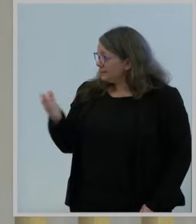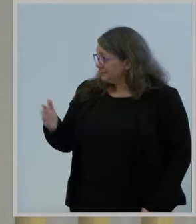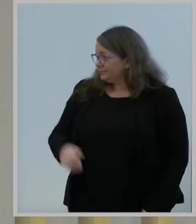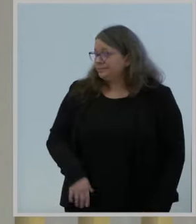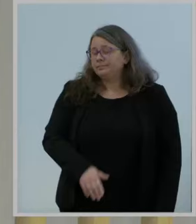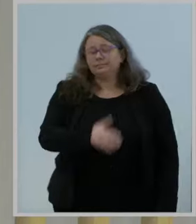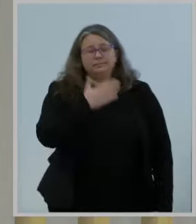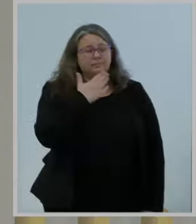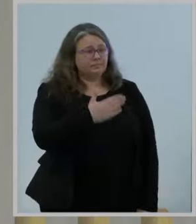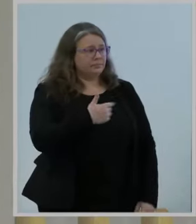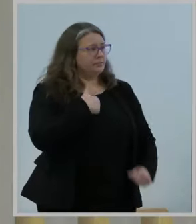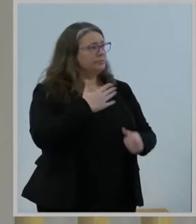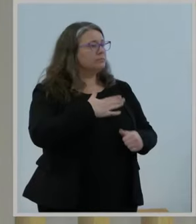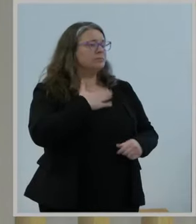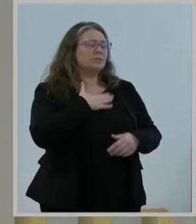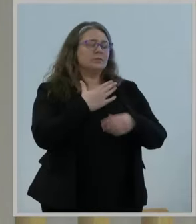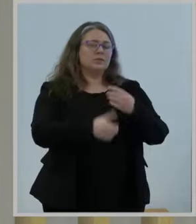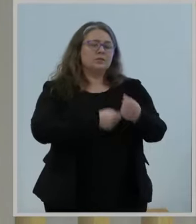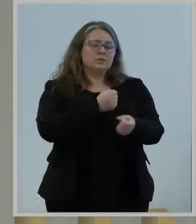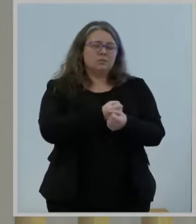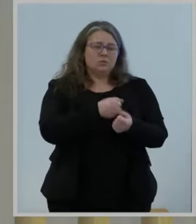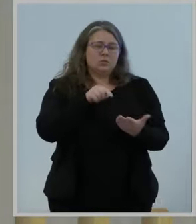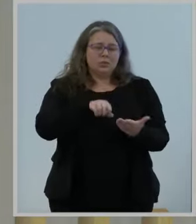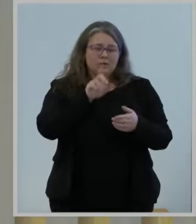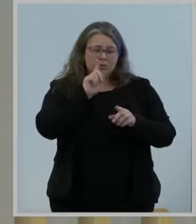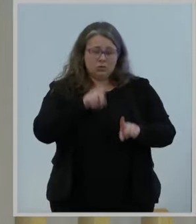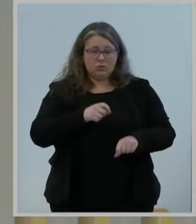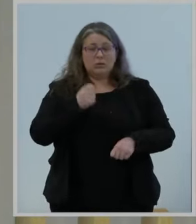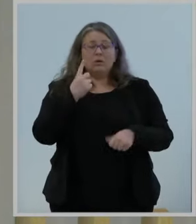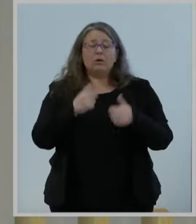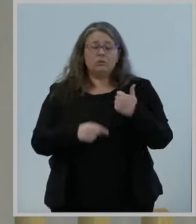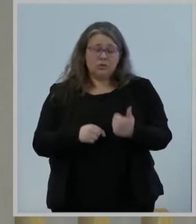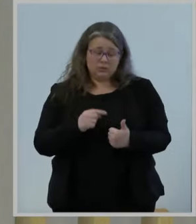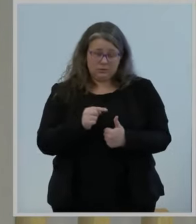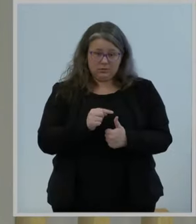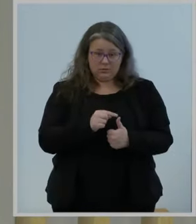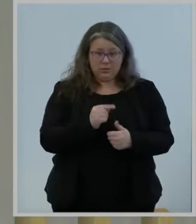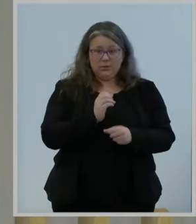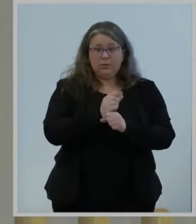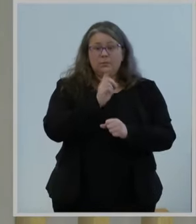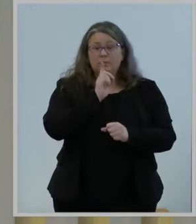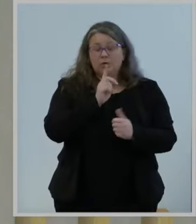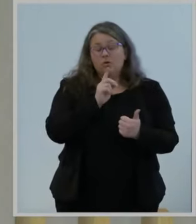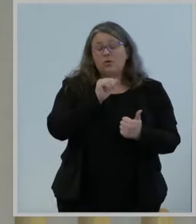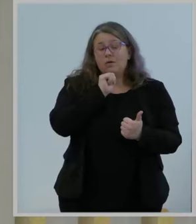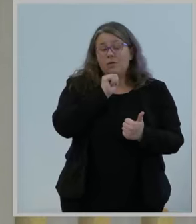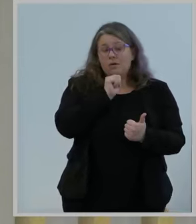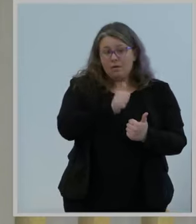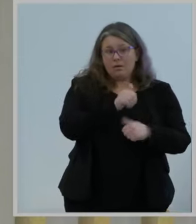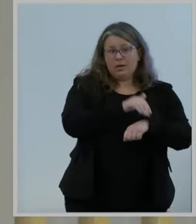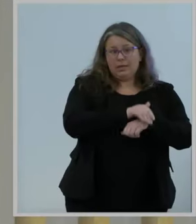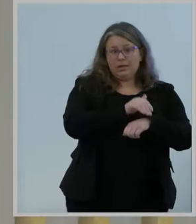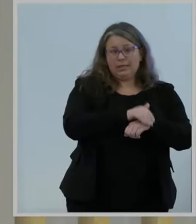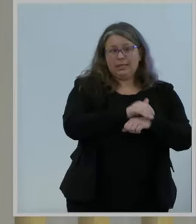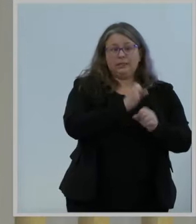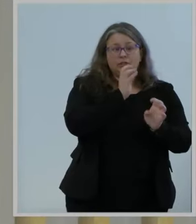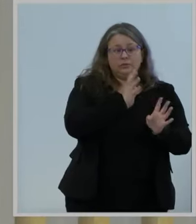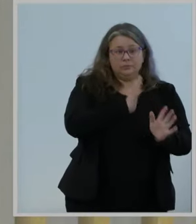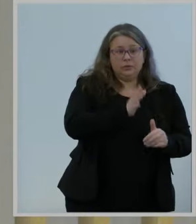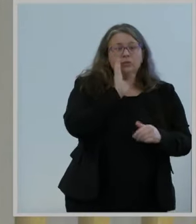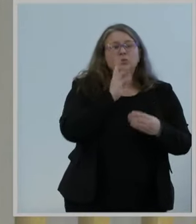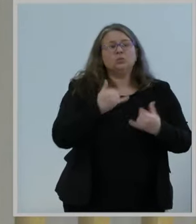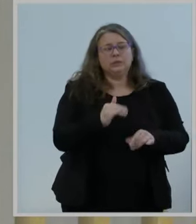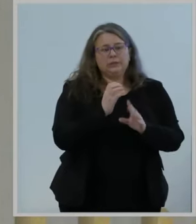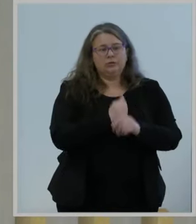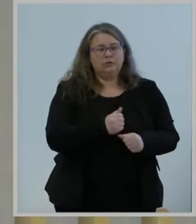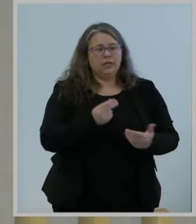I'm happy to support this order that, one, will make sure that more non-English speakers receive timely and actionable alerts in their own languages,